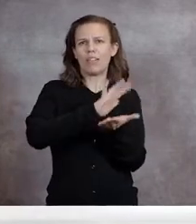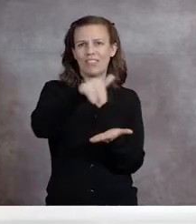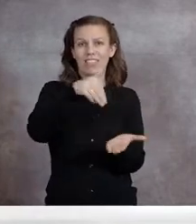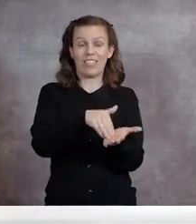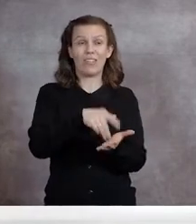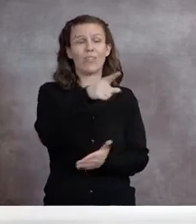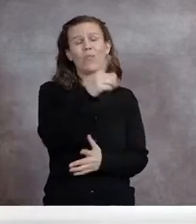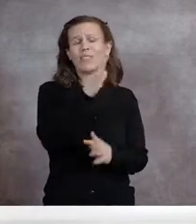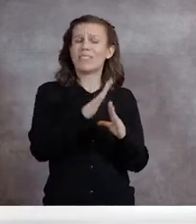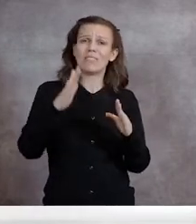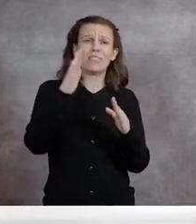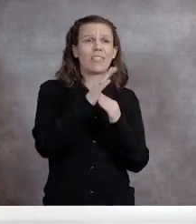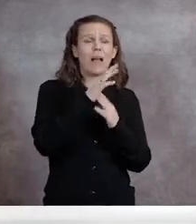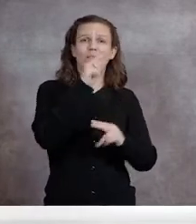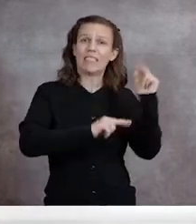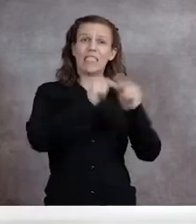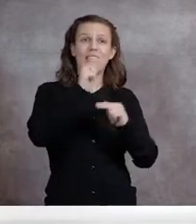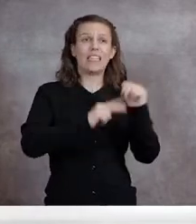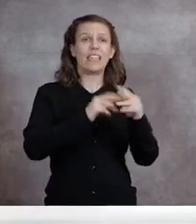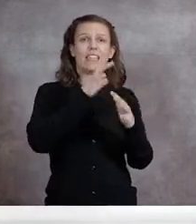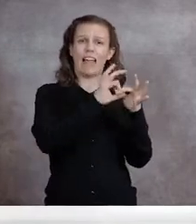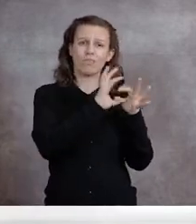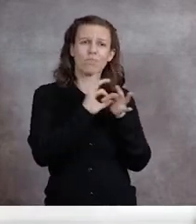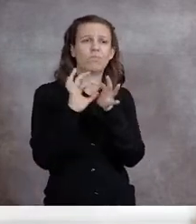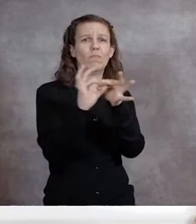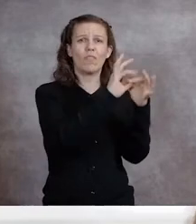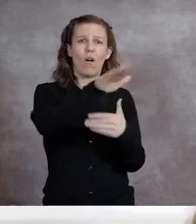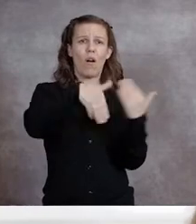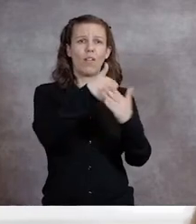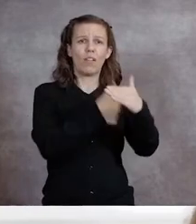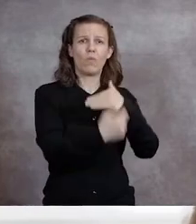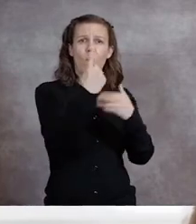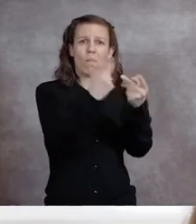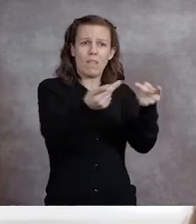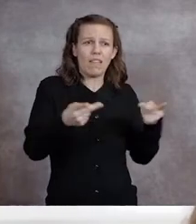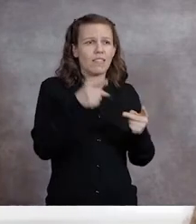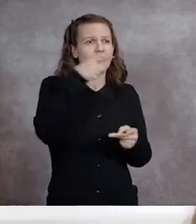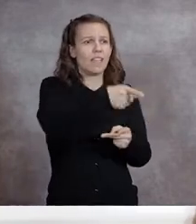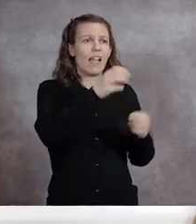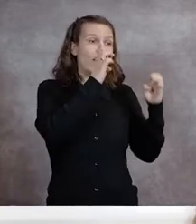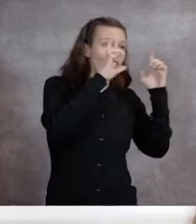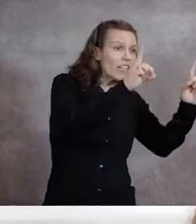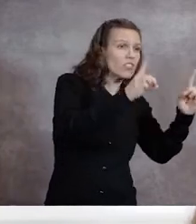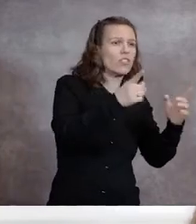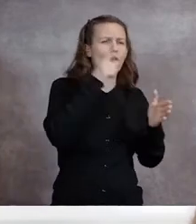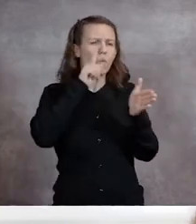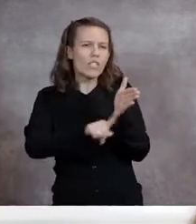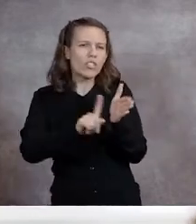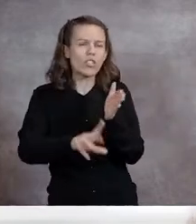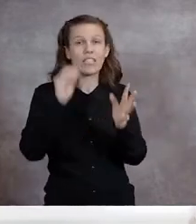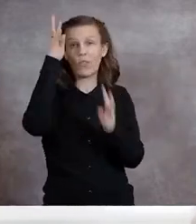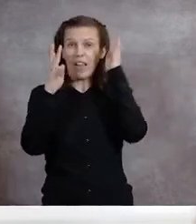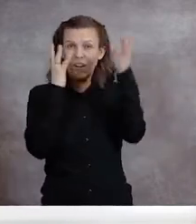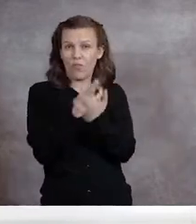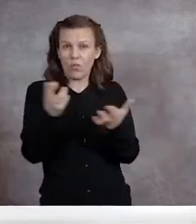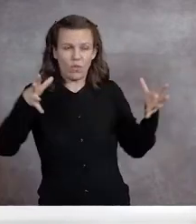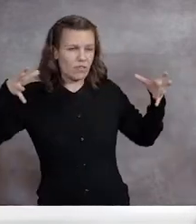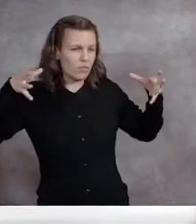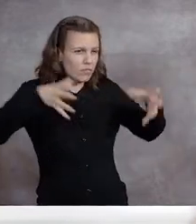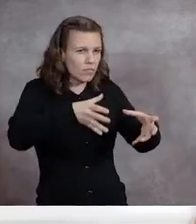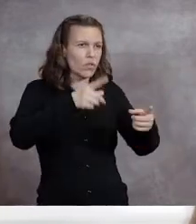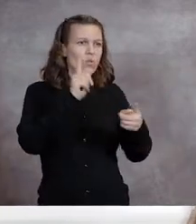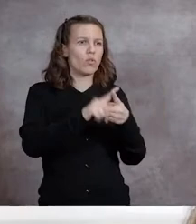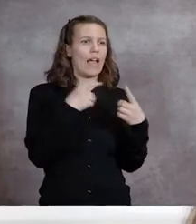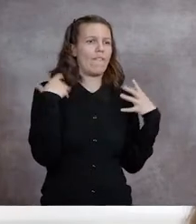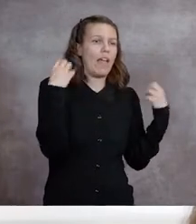facilities, bringing together under one roof of our educational, research, and creative resources to bring services like health